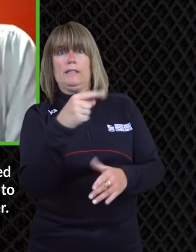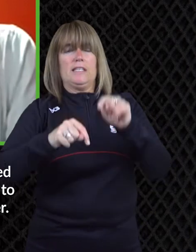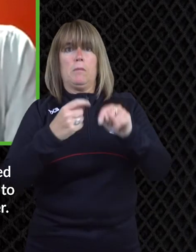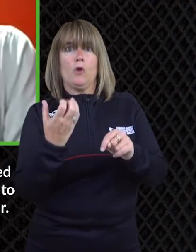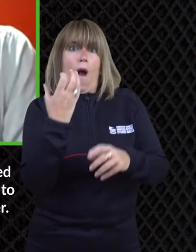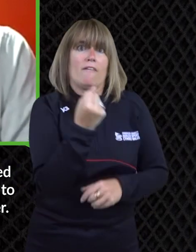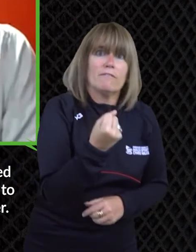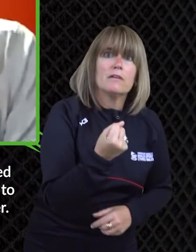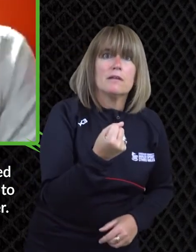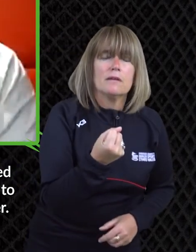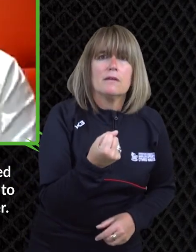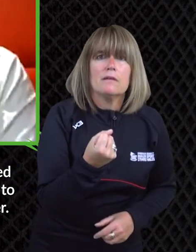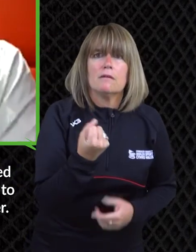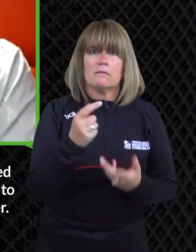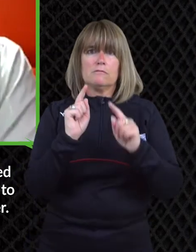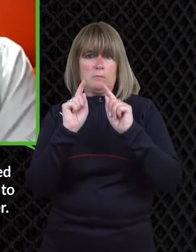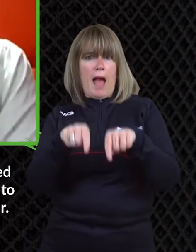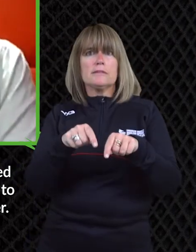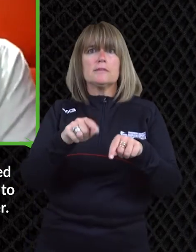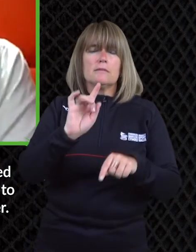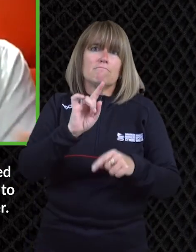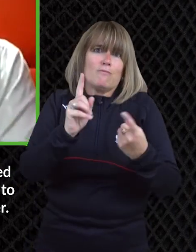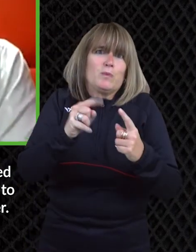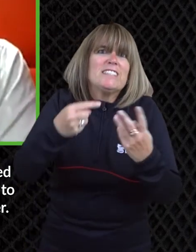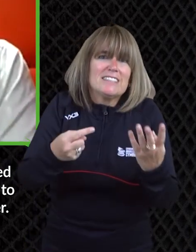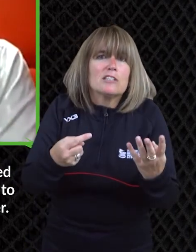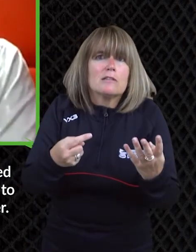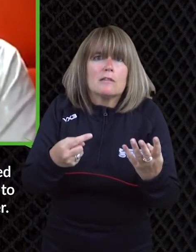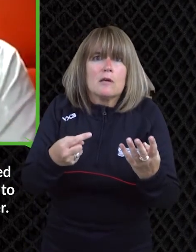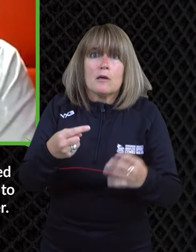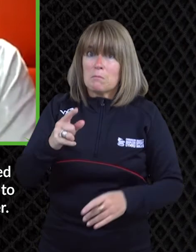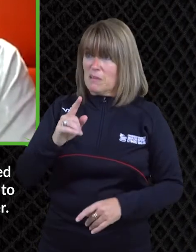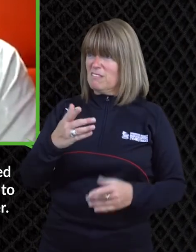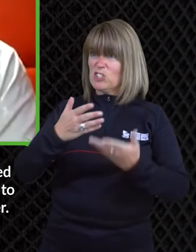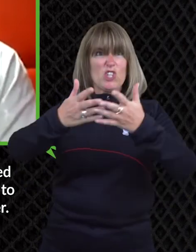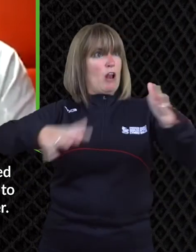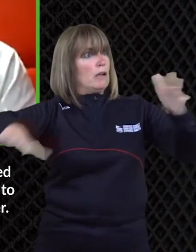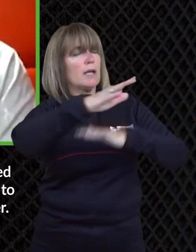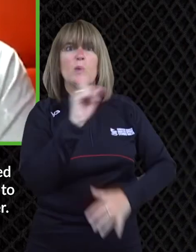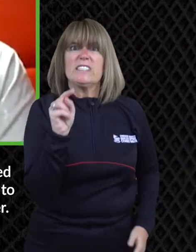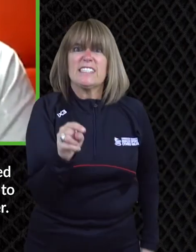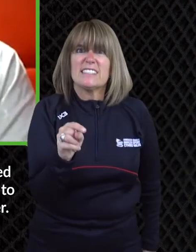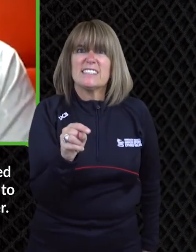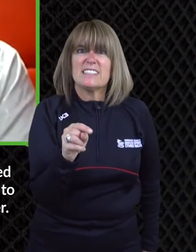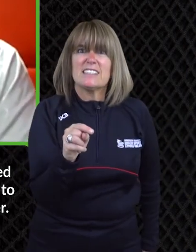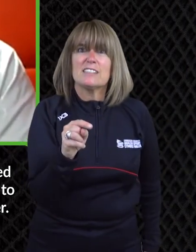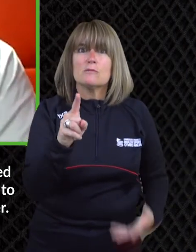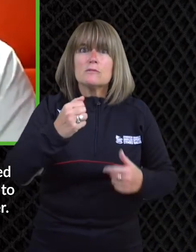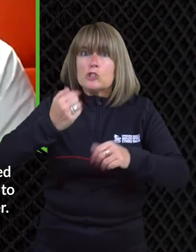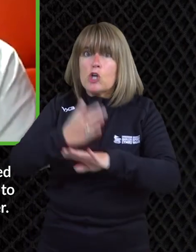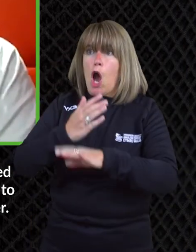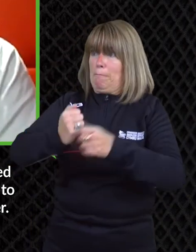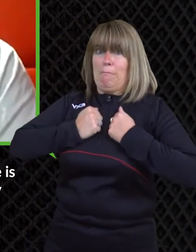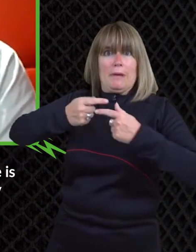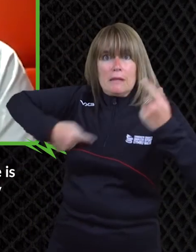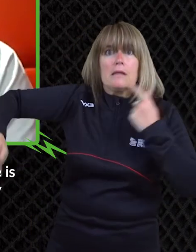um and it's important to realize that you know not everyone will identify as disabled despite the the census results